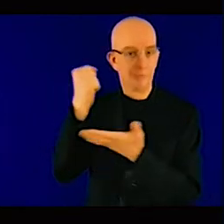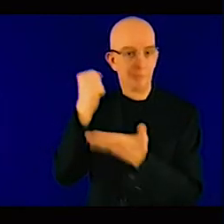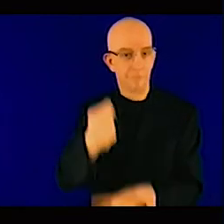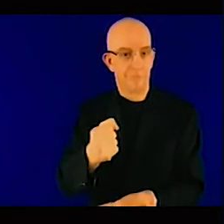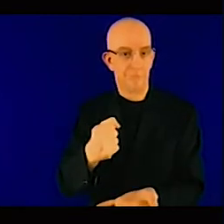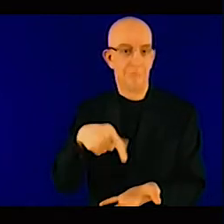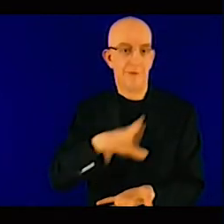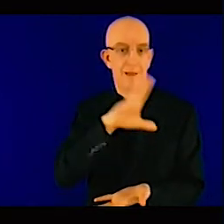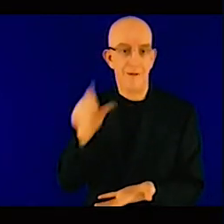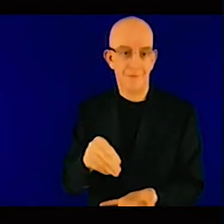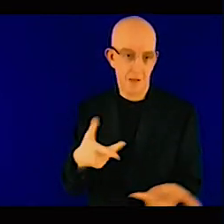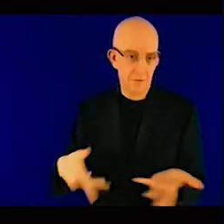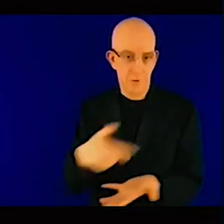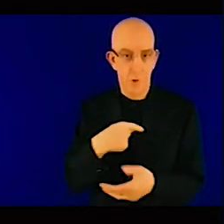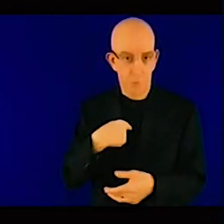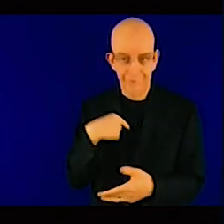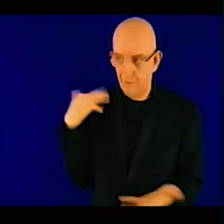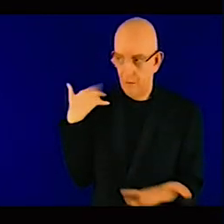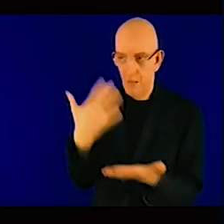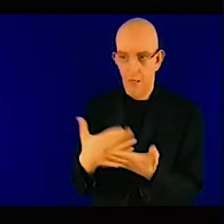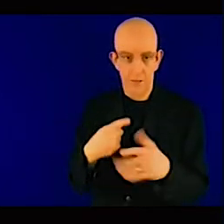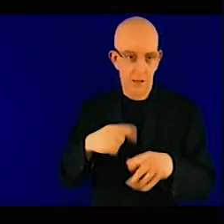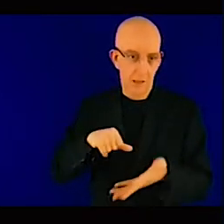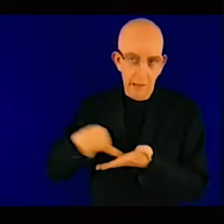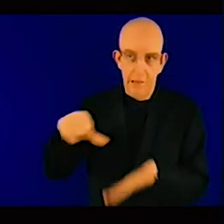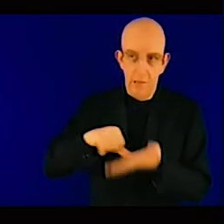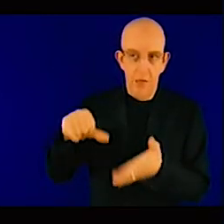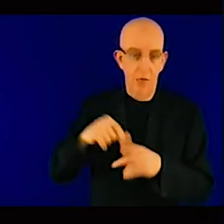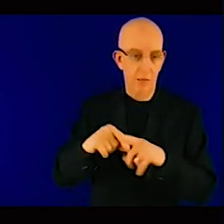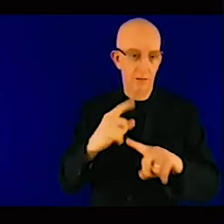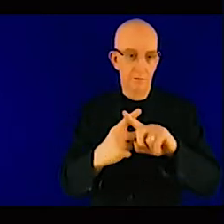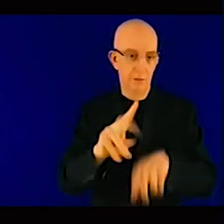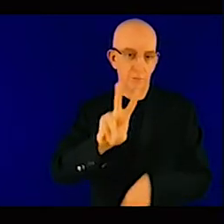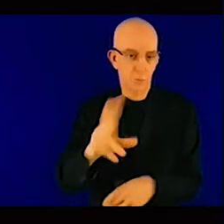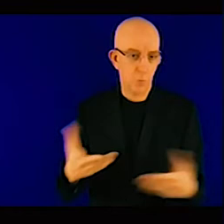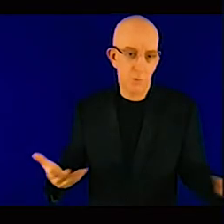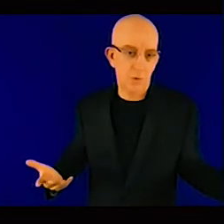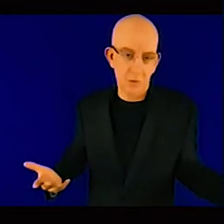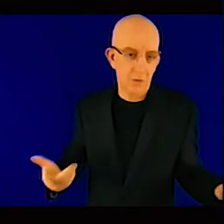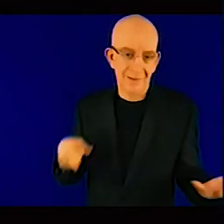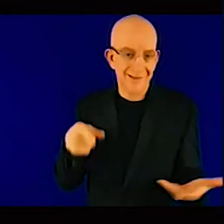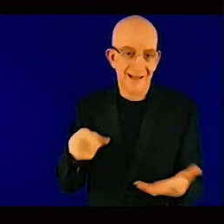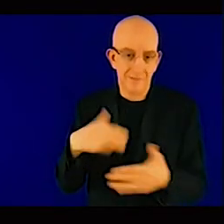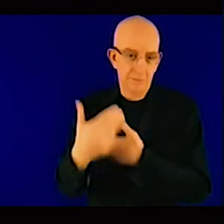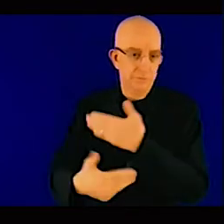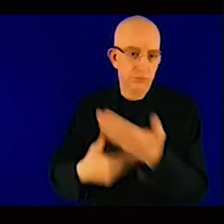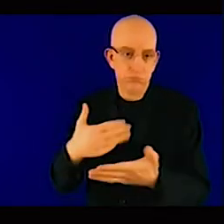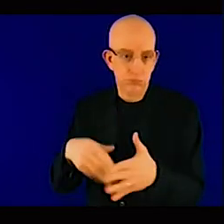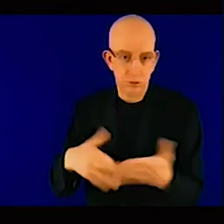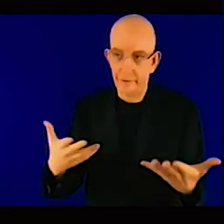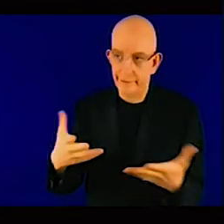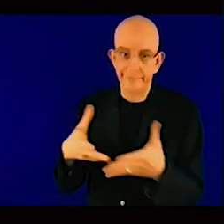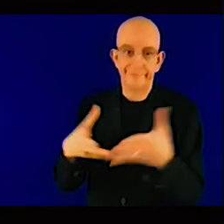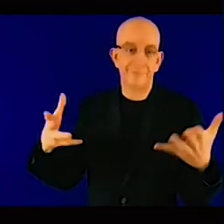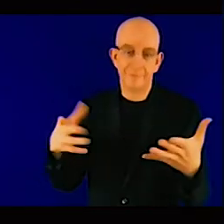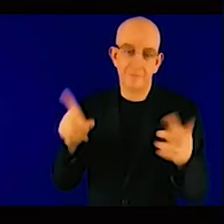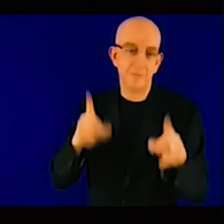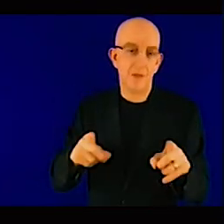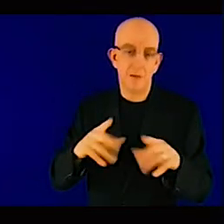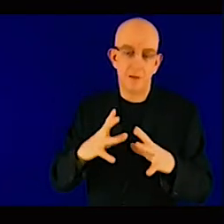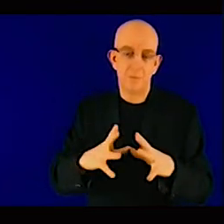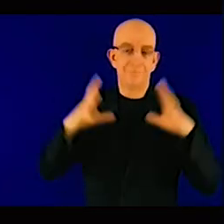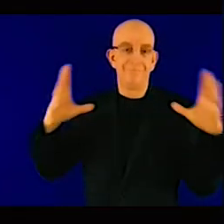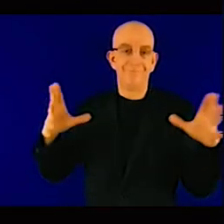in terms of legal framework and BPP partnership framework, and second, to fund and to